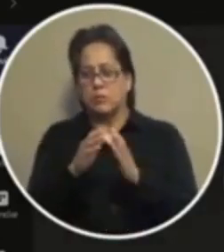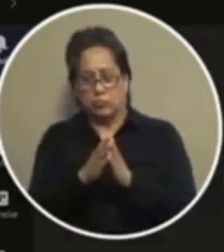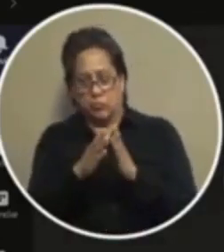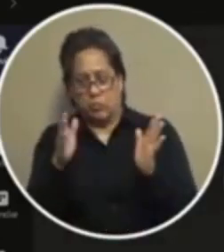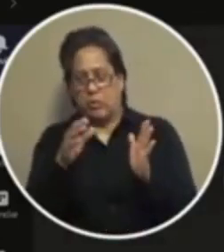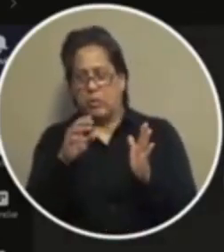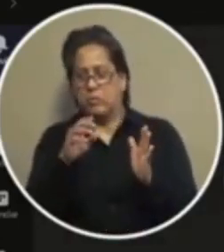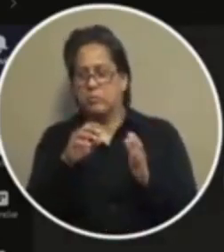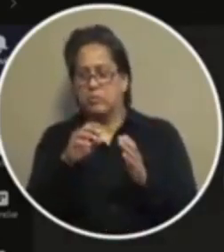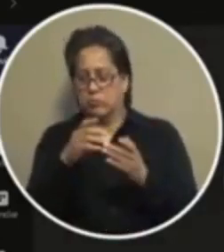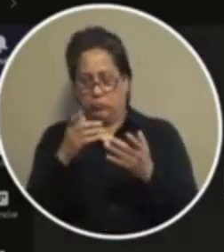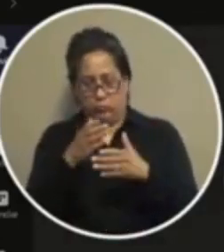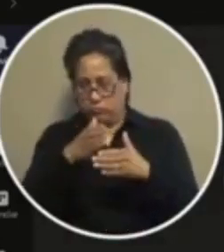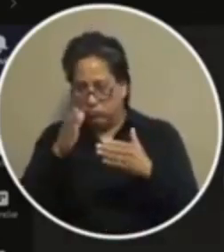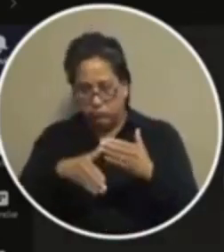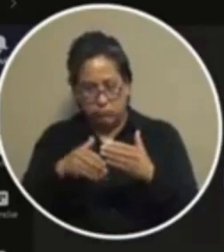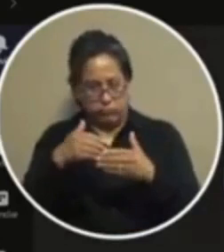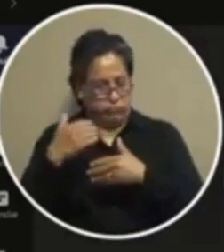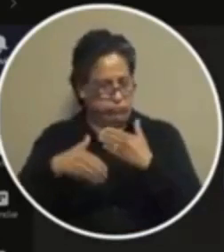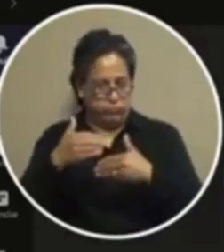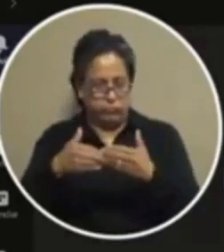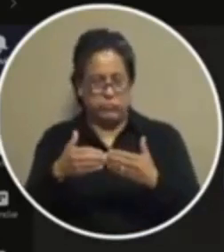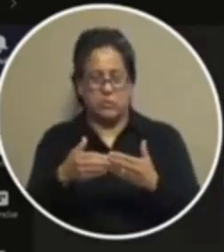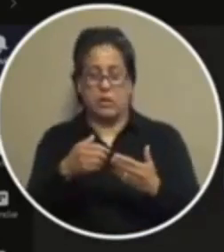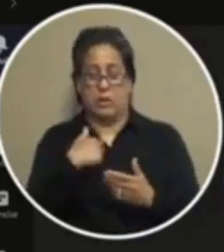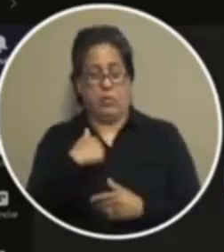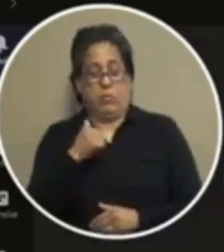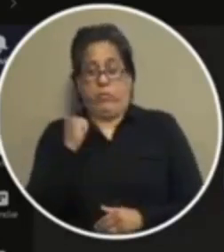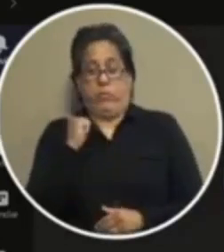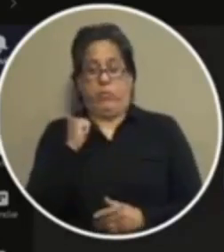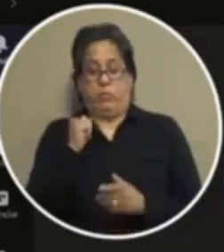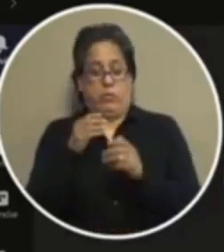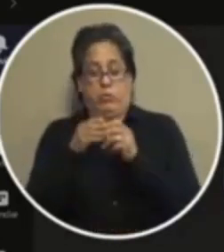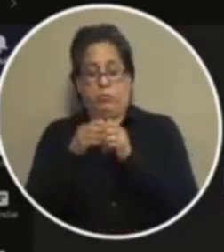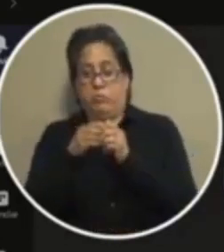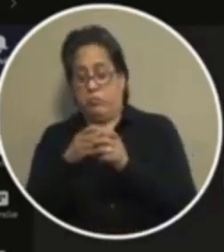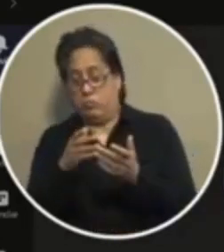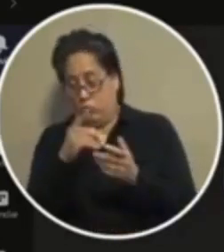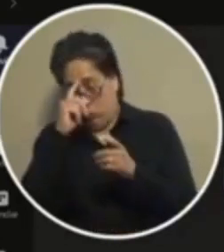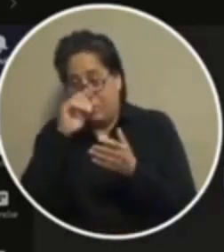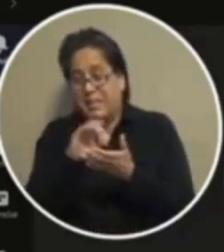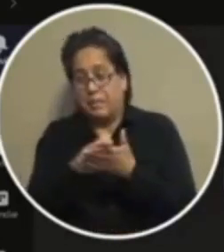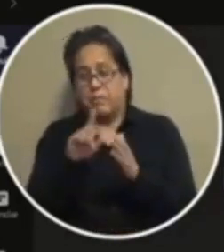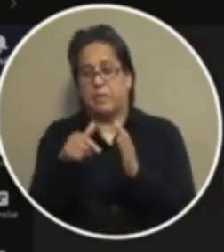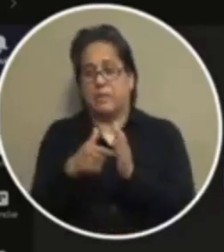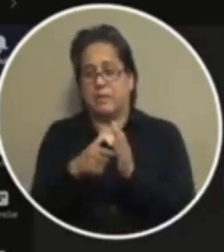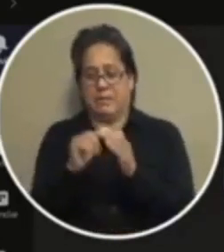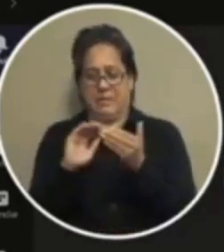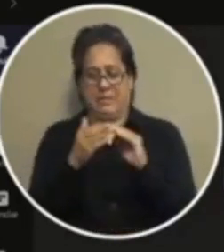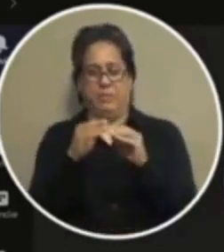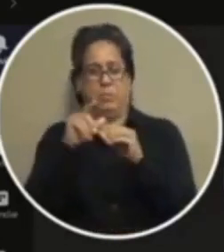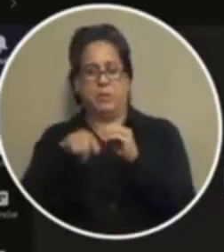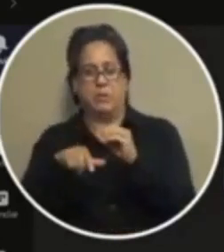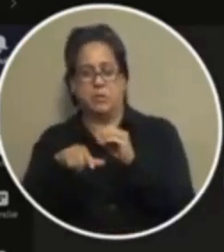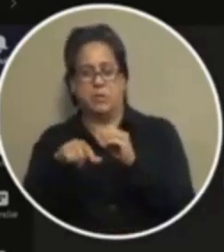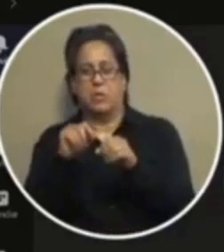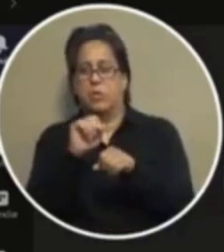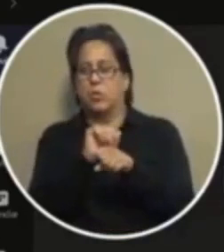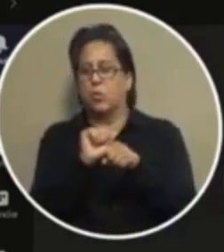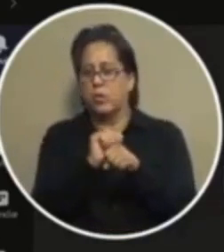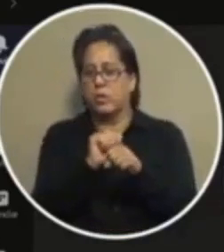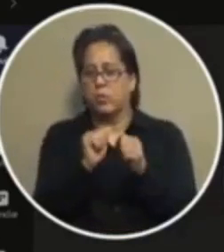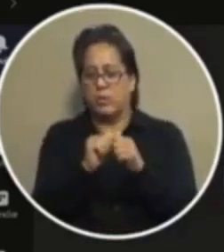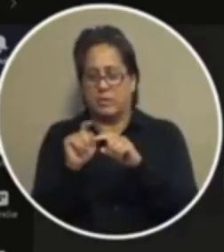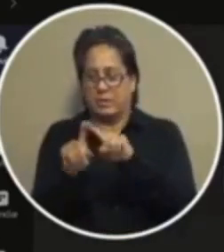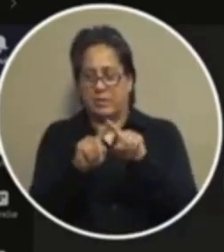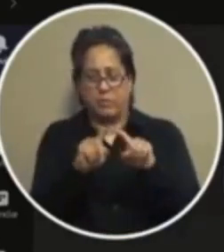across the finish line in a very diverse state i refuse to believe that this environment in the city of el paso working with a handful of